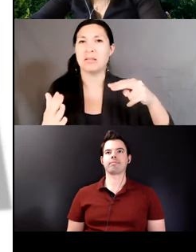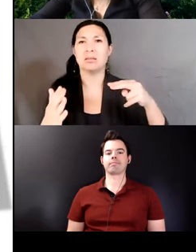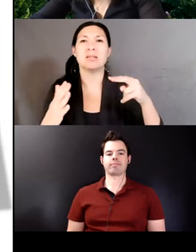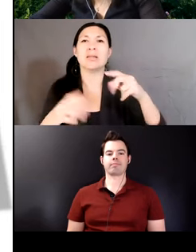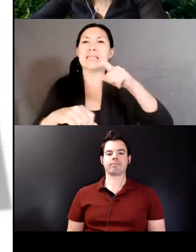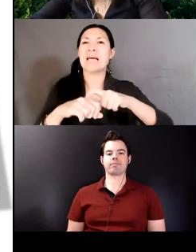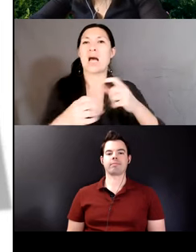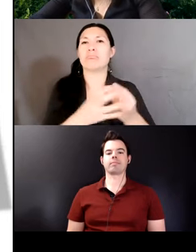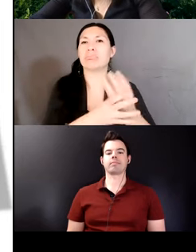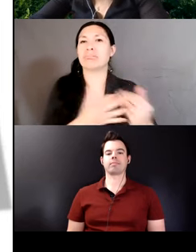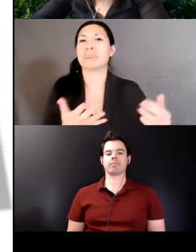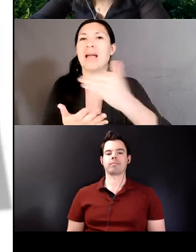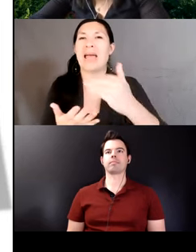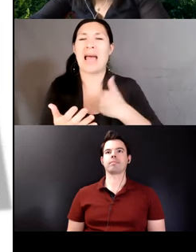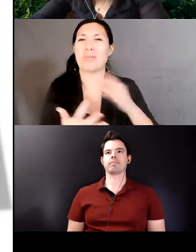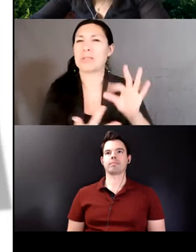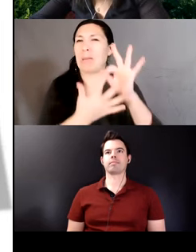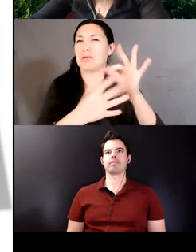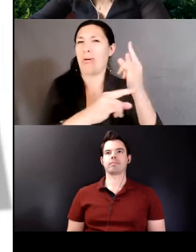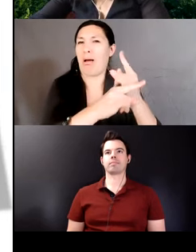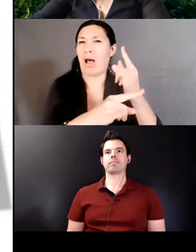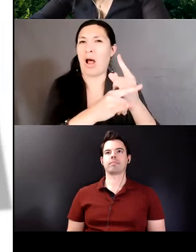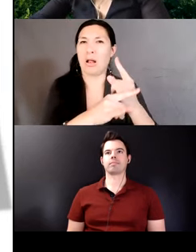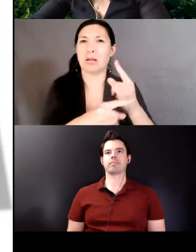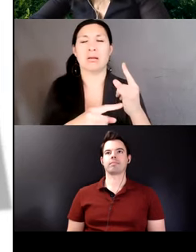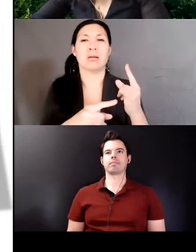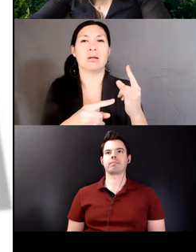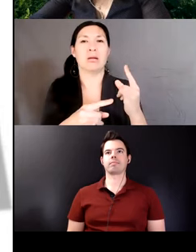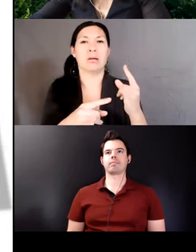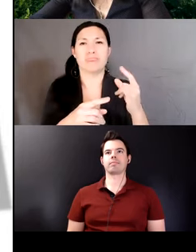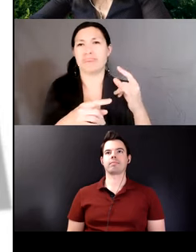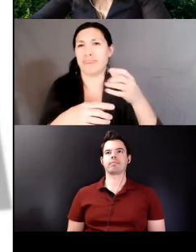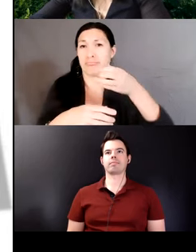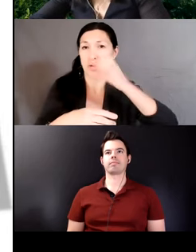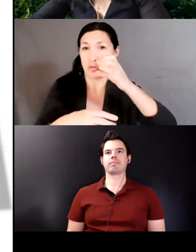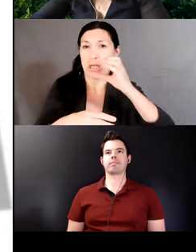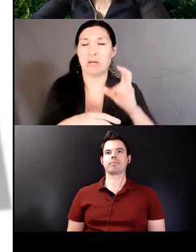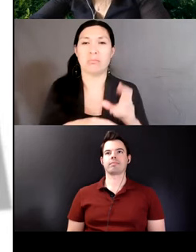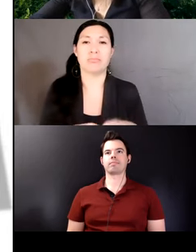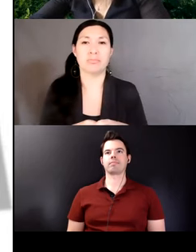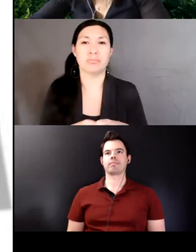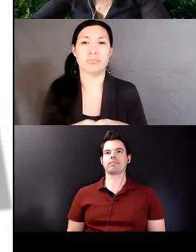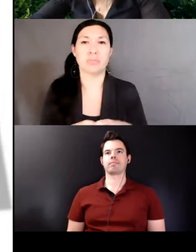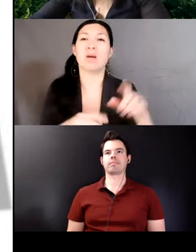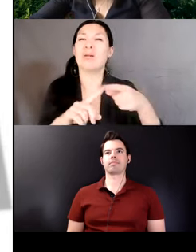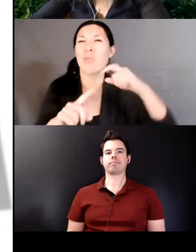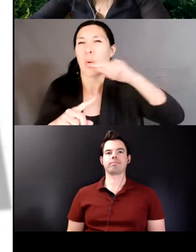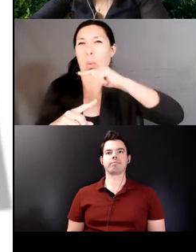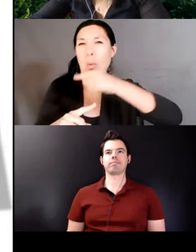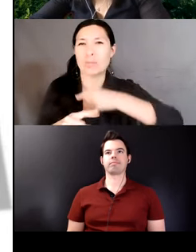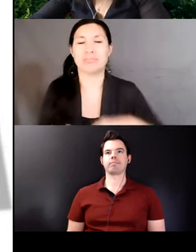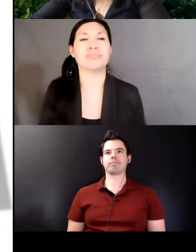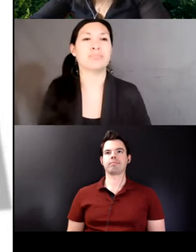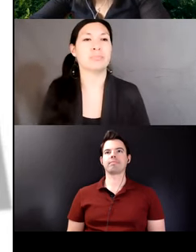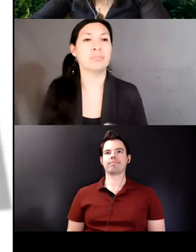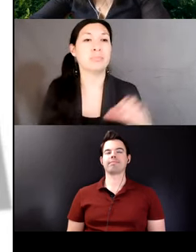alcoholic beverage made from corn. In example 39, this recurrent figure emerged lined